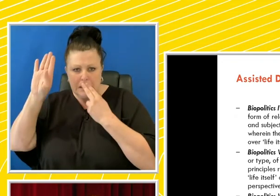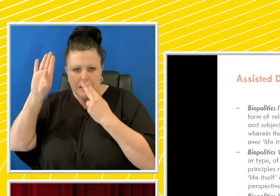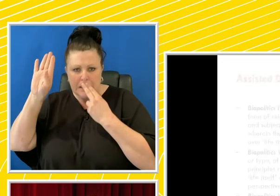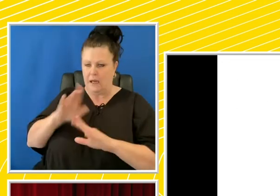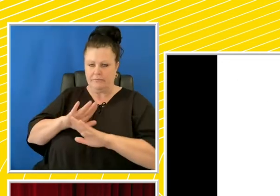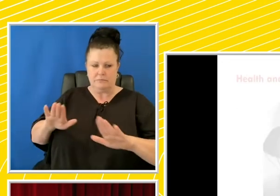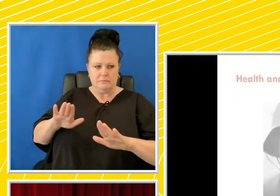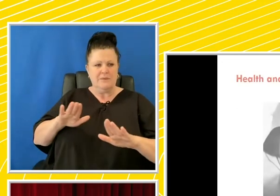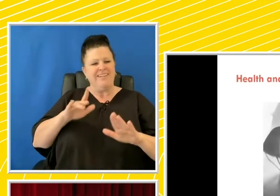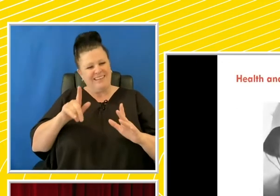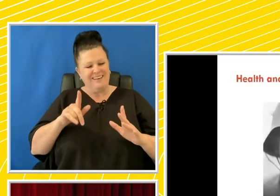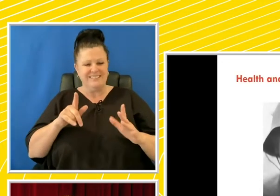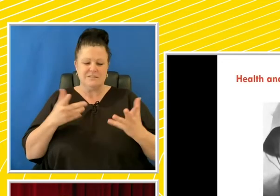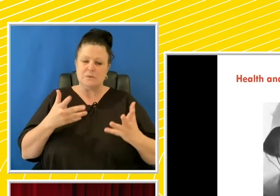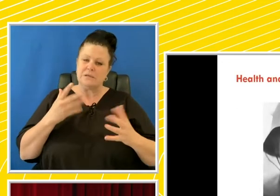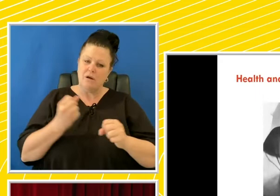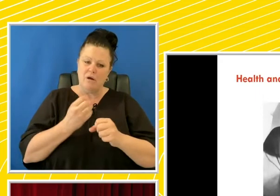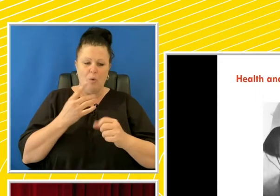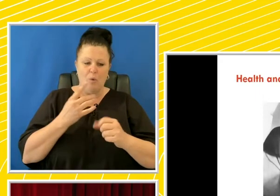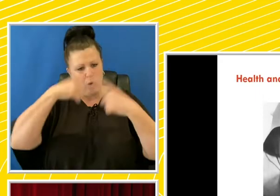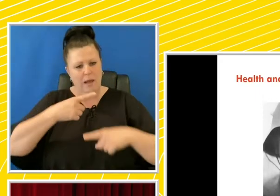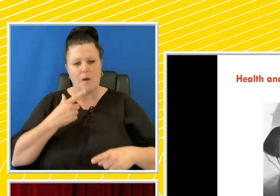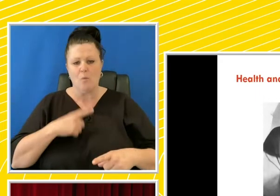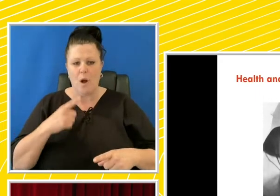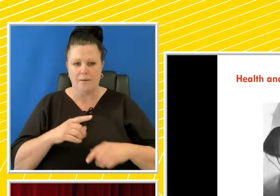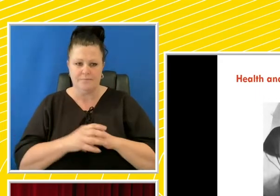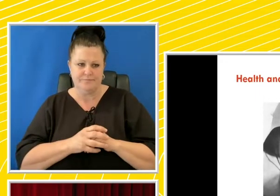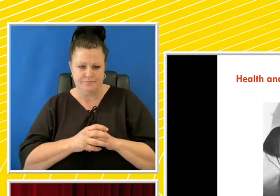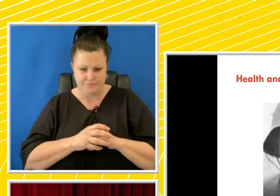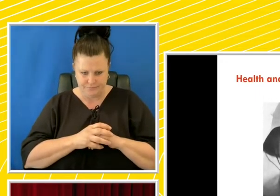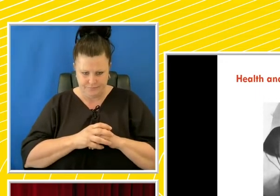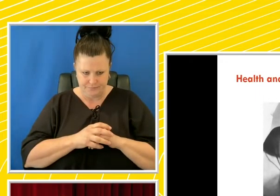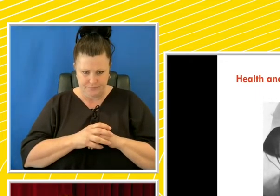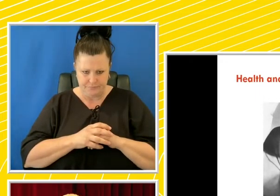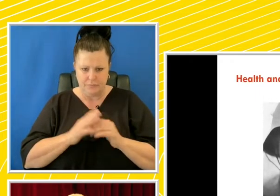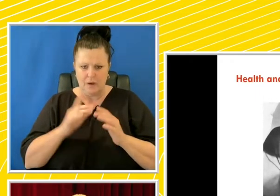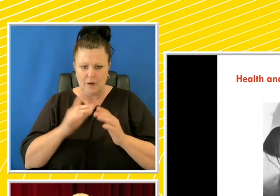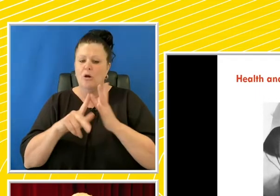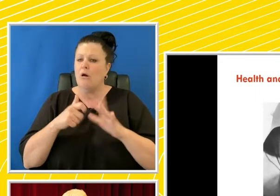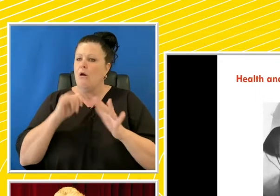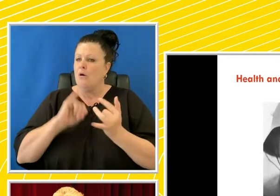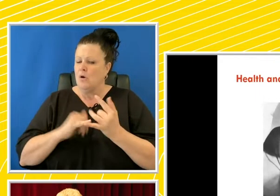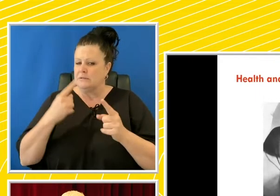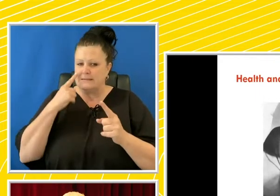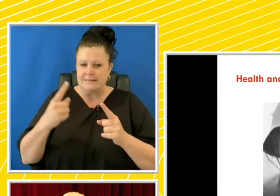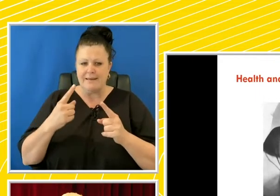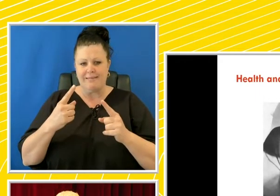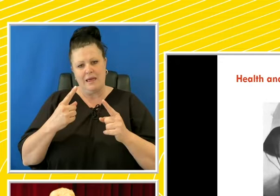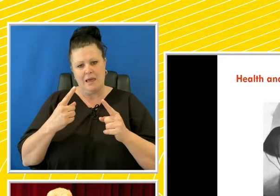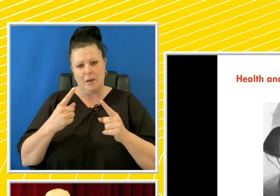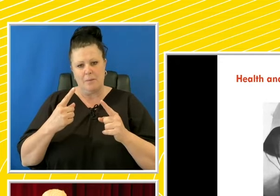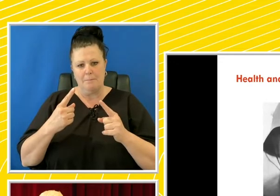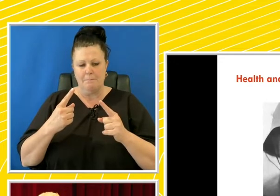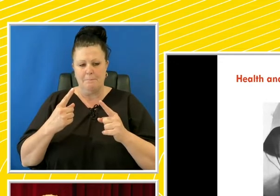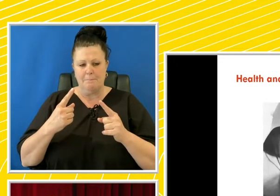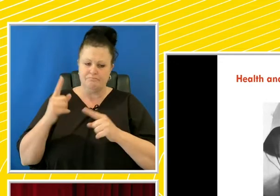interrogates. Now, historian Geoffrey Cox has argued that a unique form of German modernity, the so-called Sonderweg, or